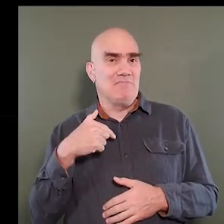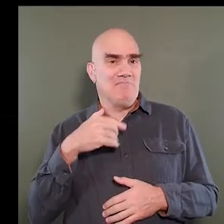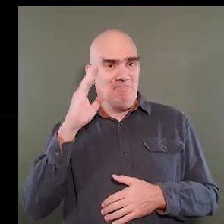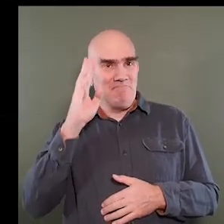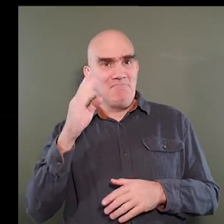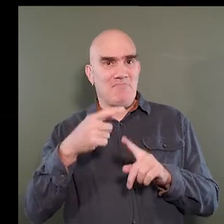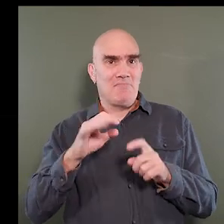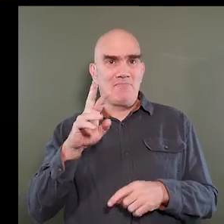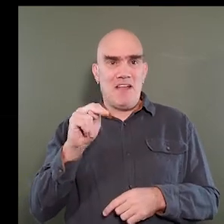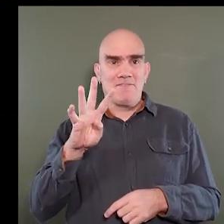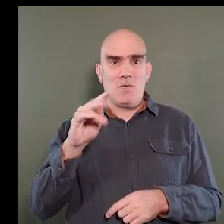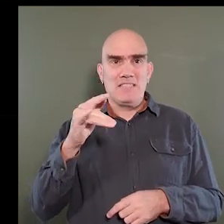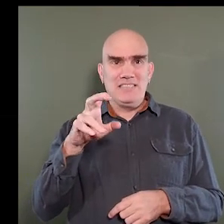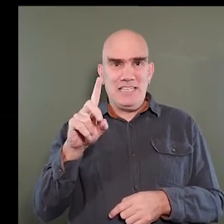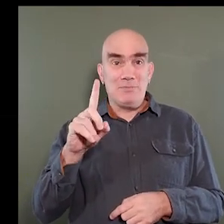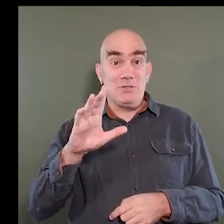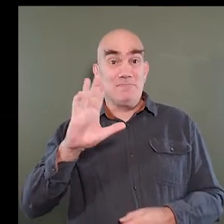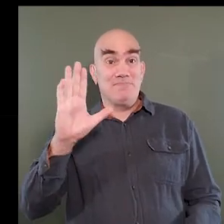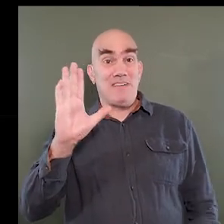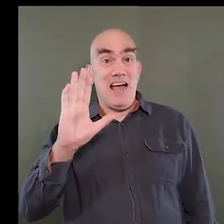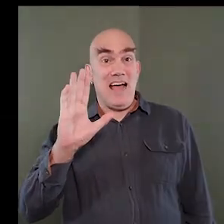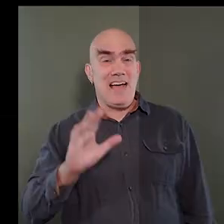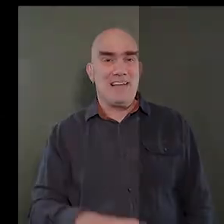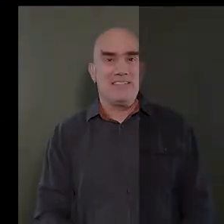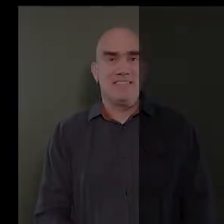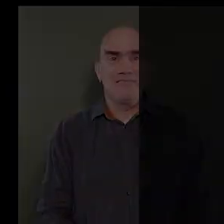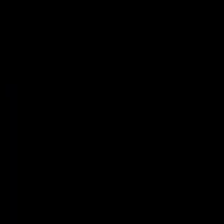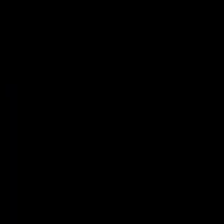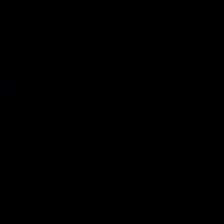off from Fun for the Disabled. Bye-bye.